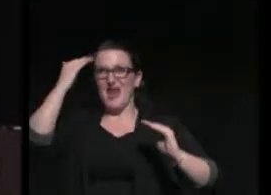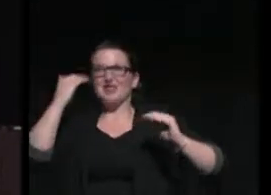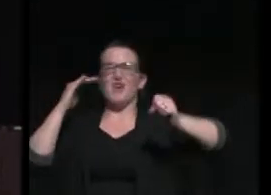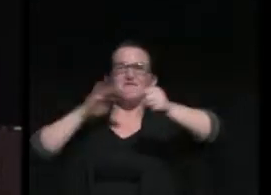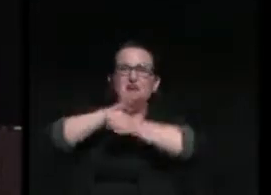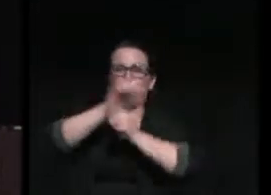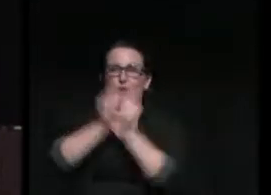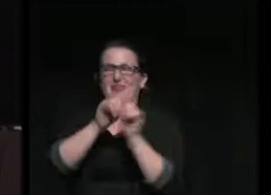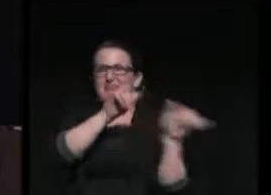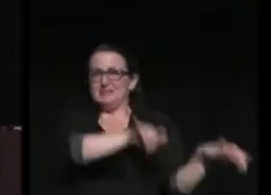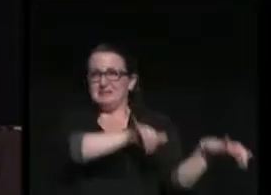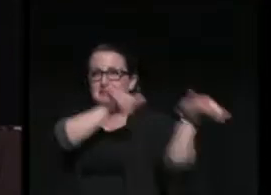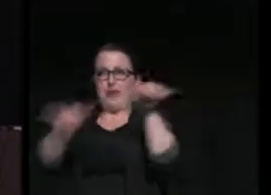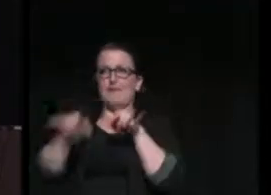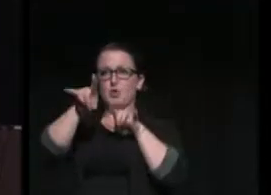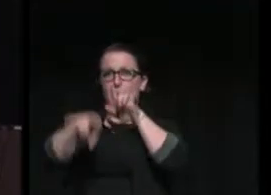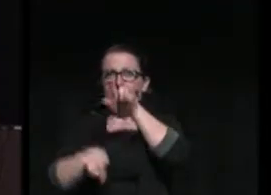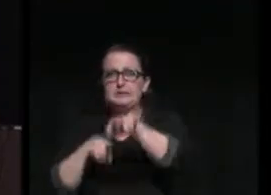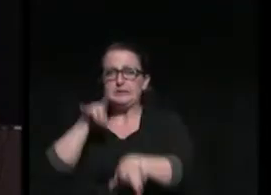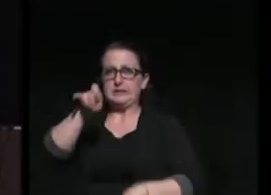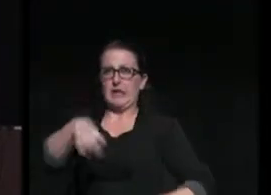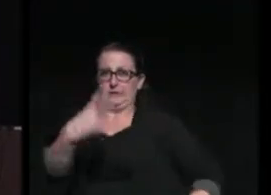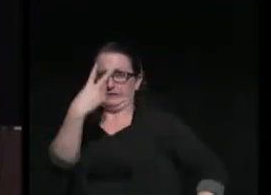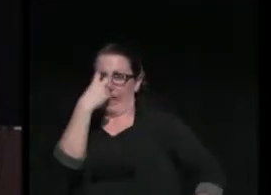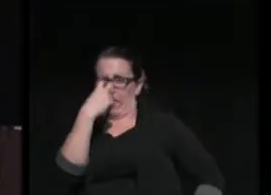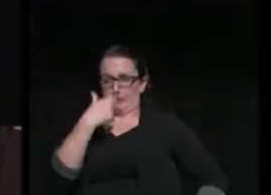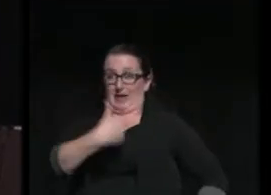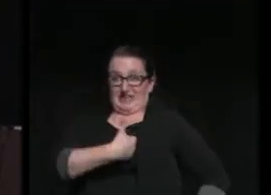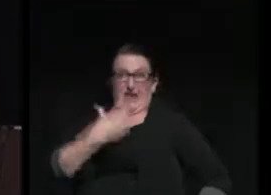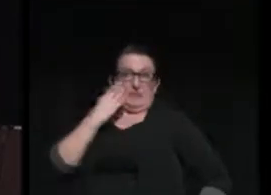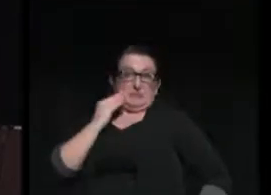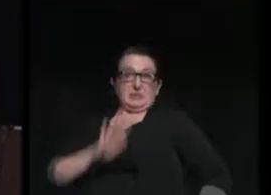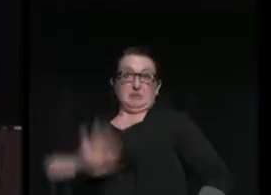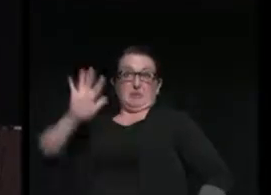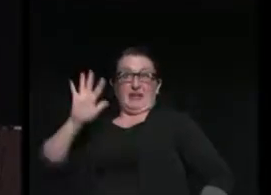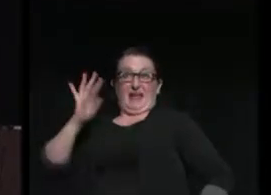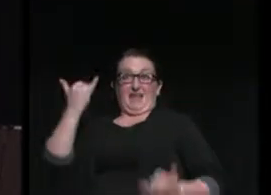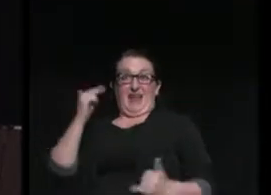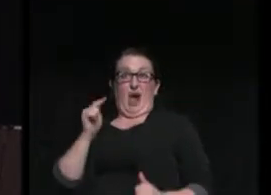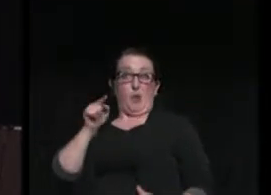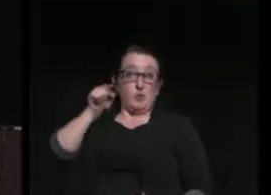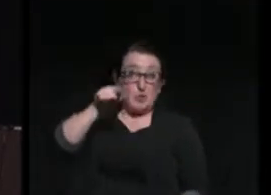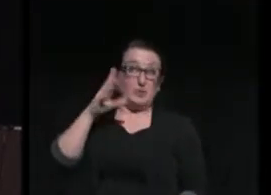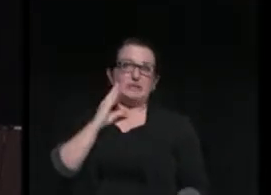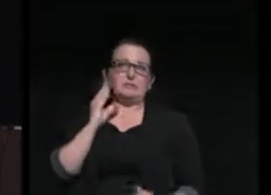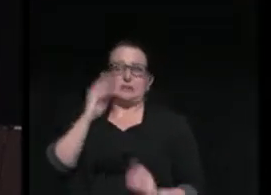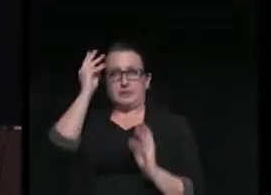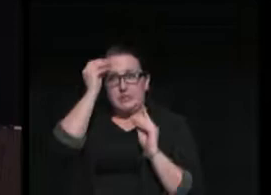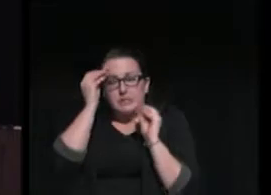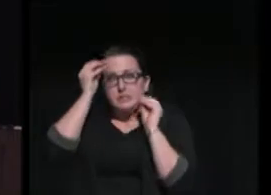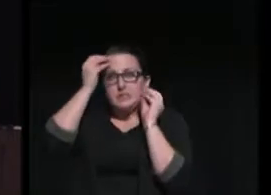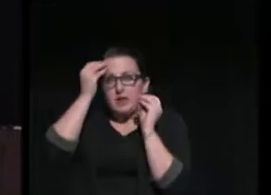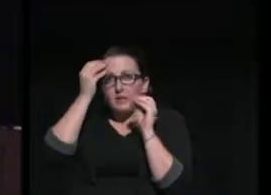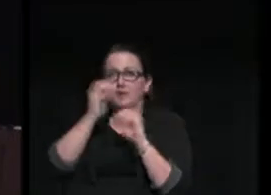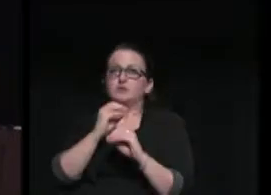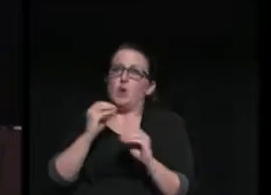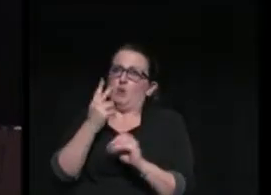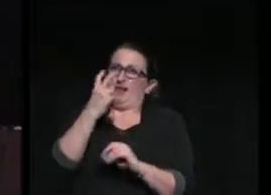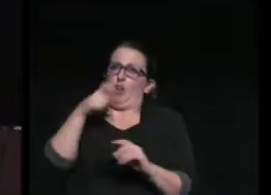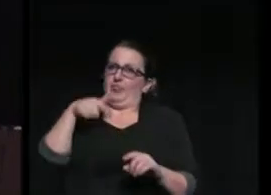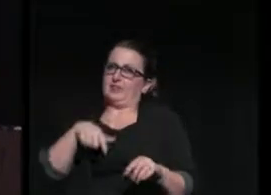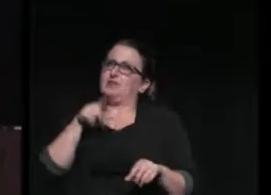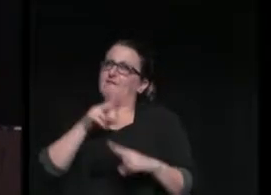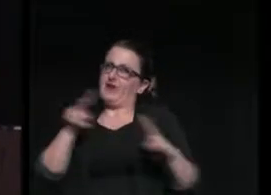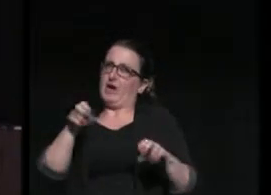doubts I had then and you have now. This is no doubt a tumultuous time in our history.